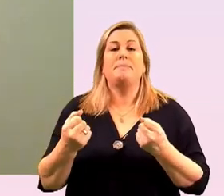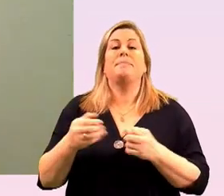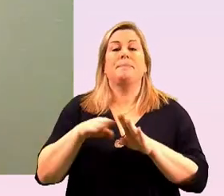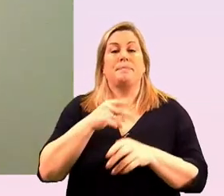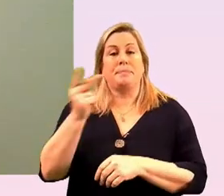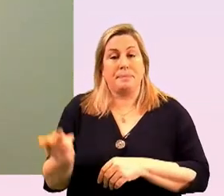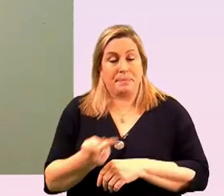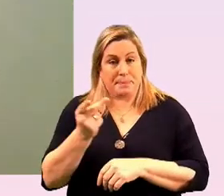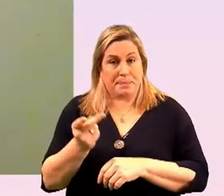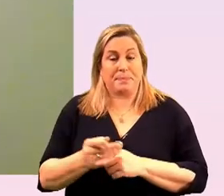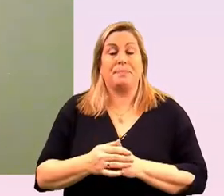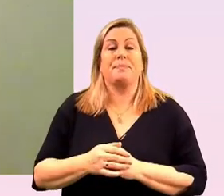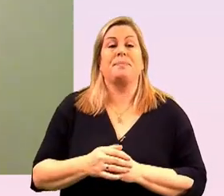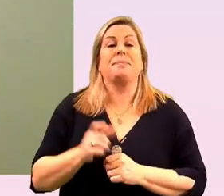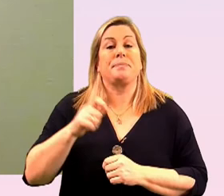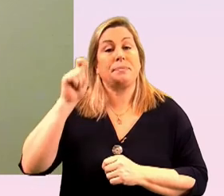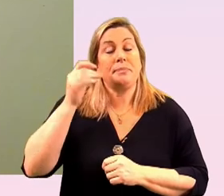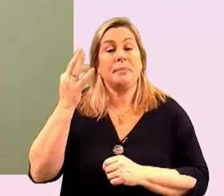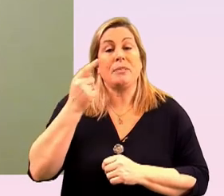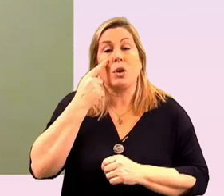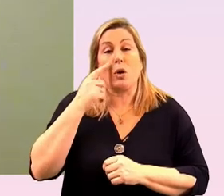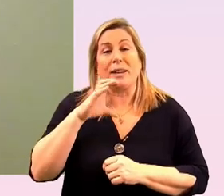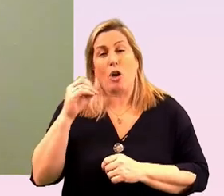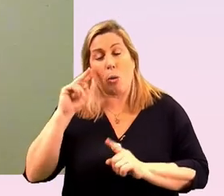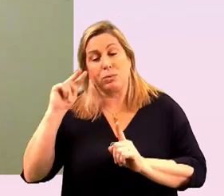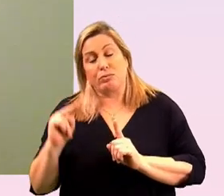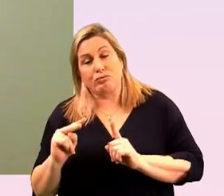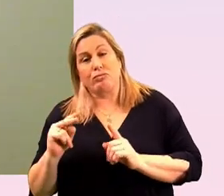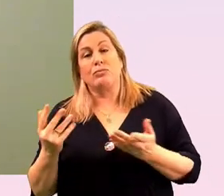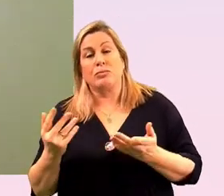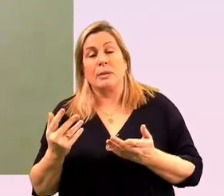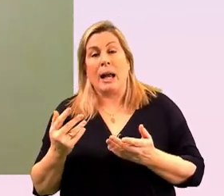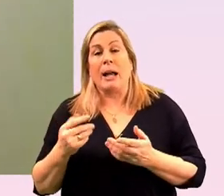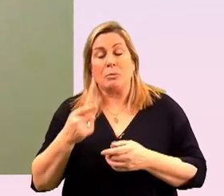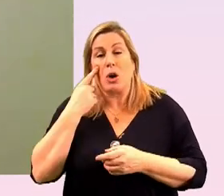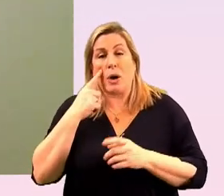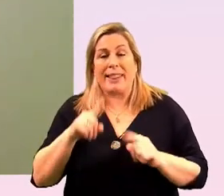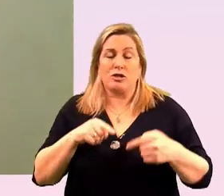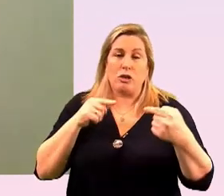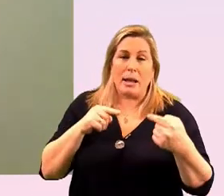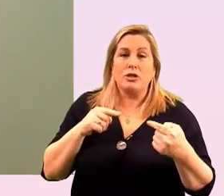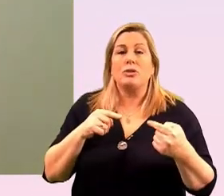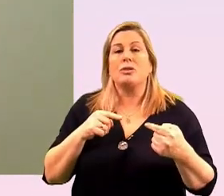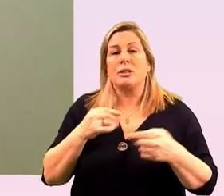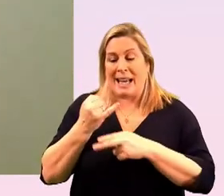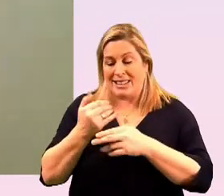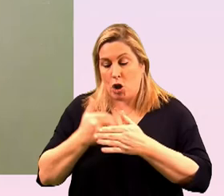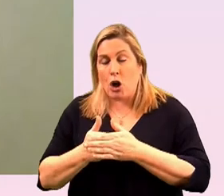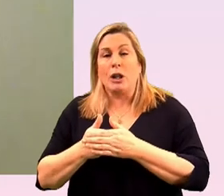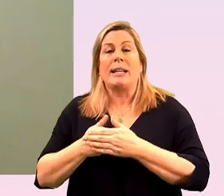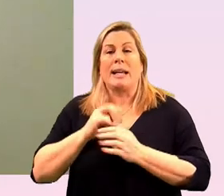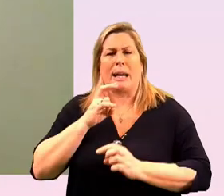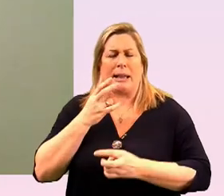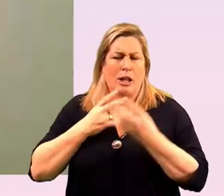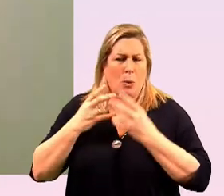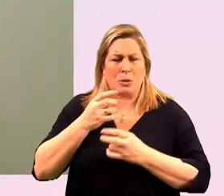and i think if we look at the corporate side um then and we look at the challenges um internally and the questions we're asking